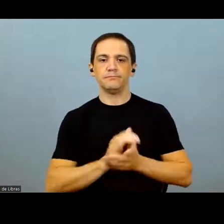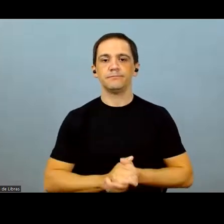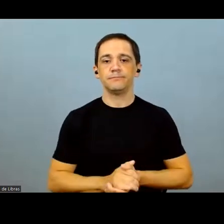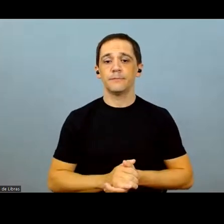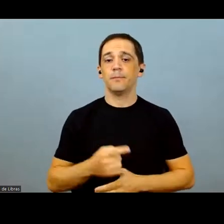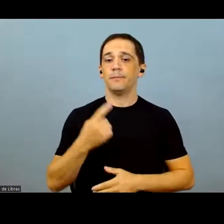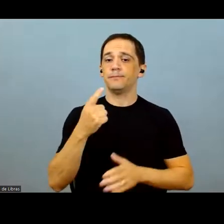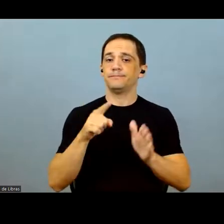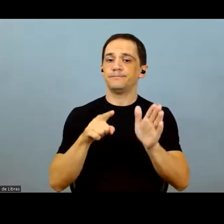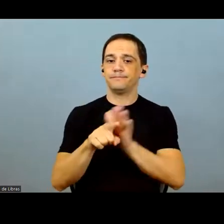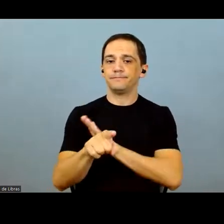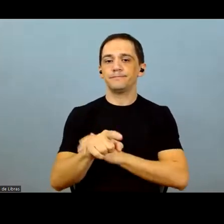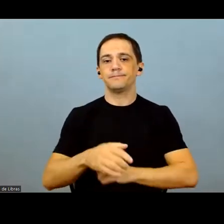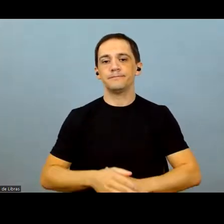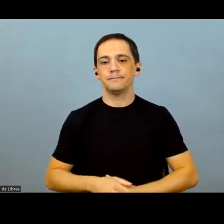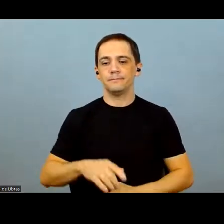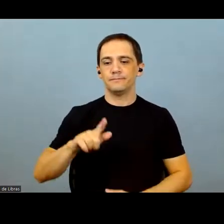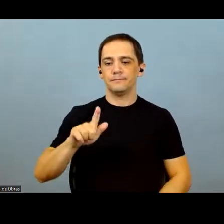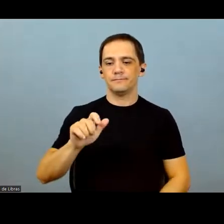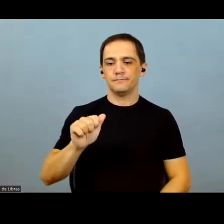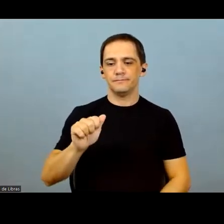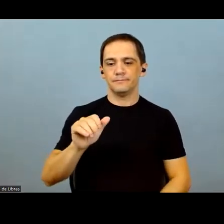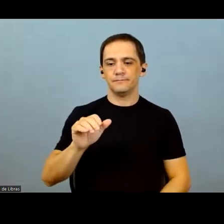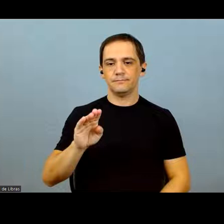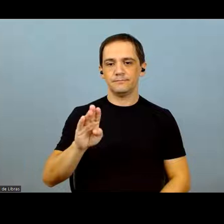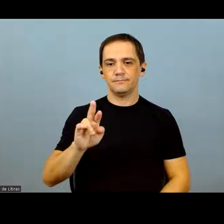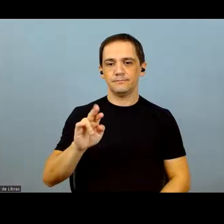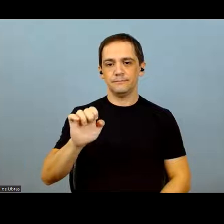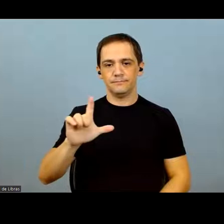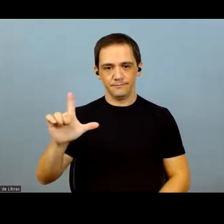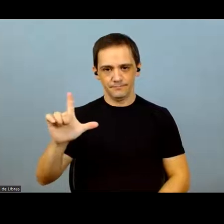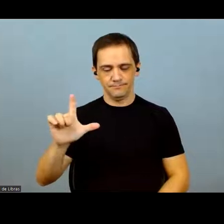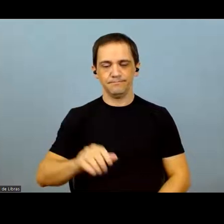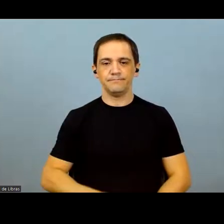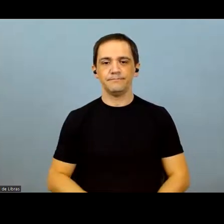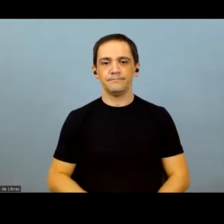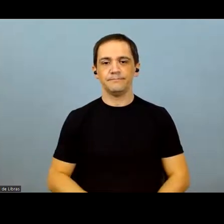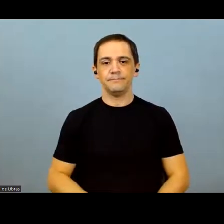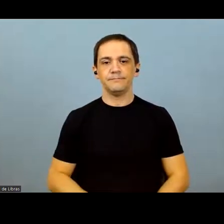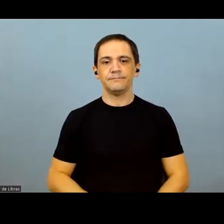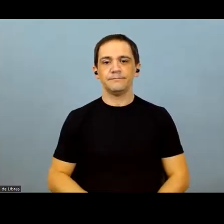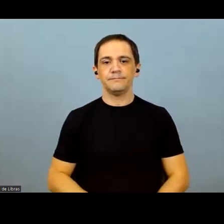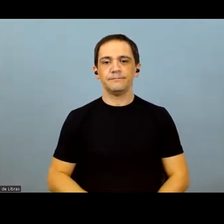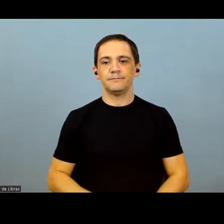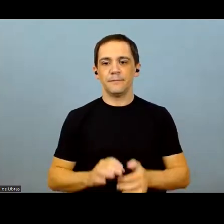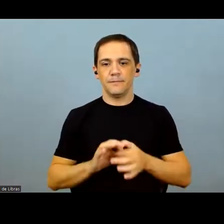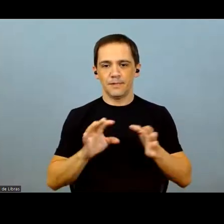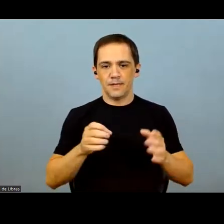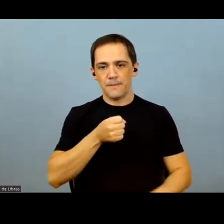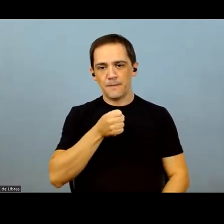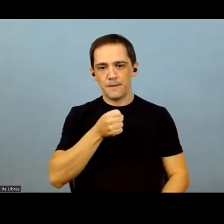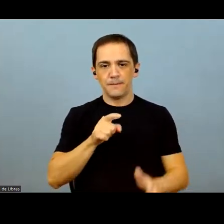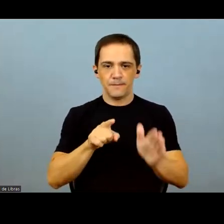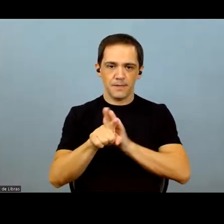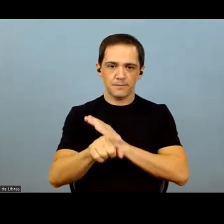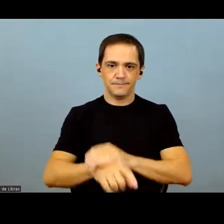question will be read. Our first question is from Gabriel Barra, Citibank. You may open your